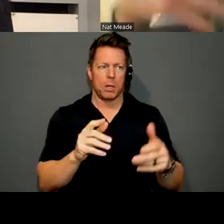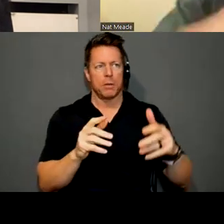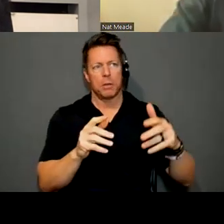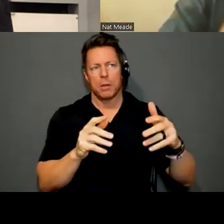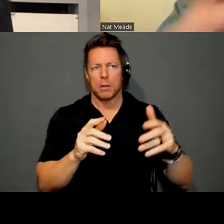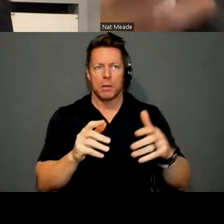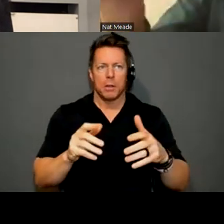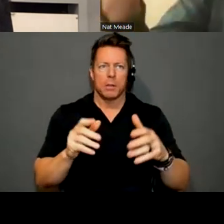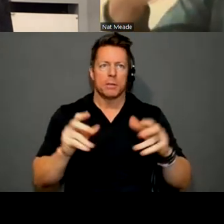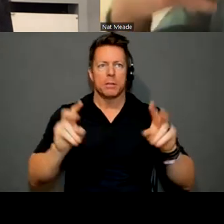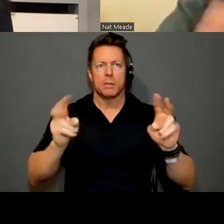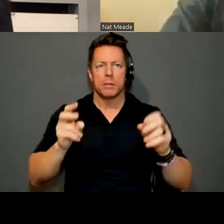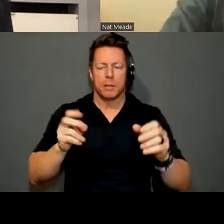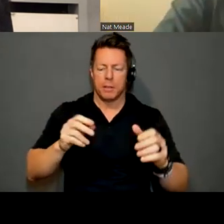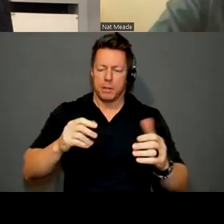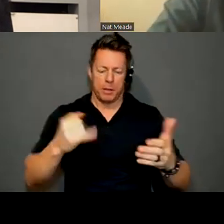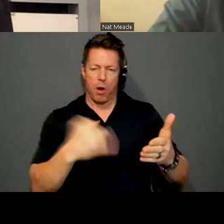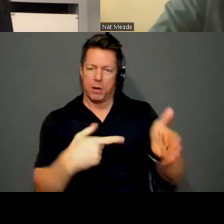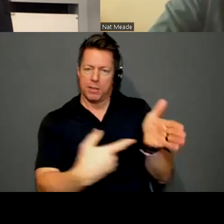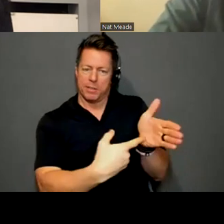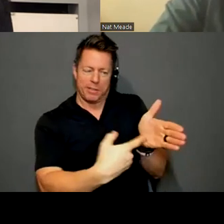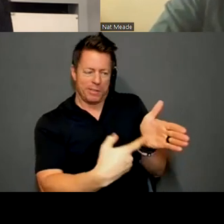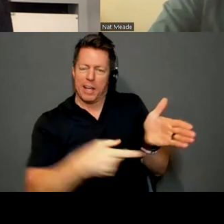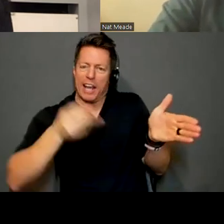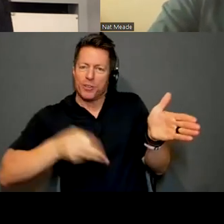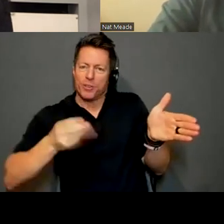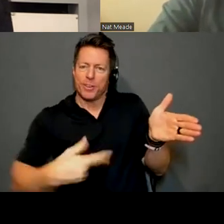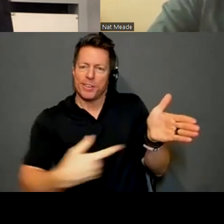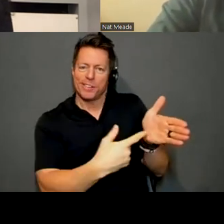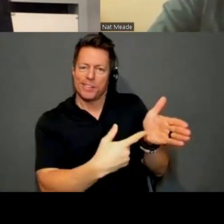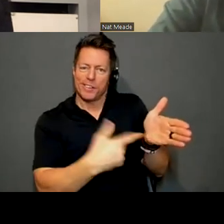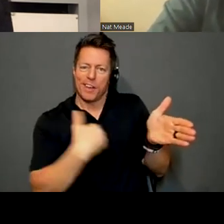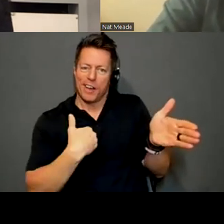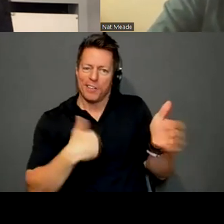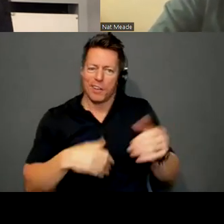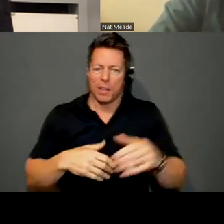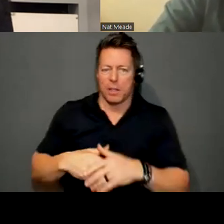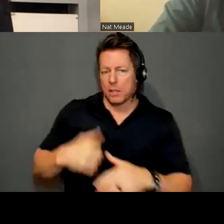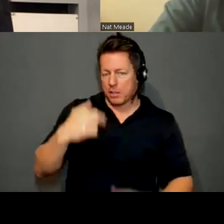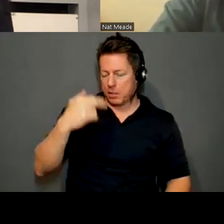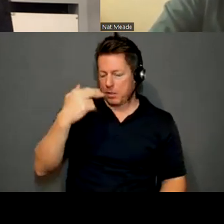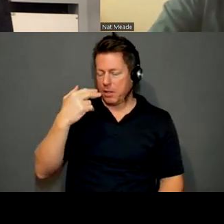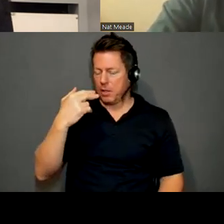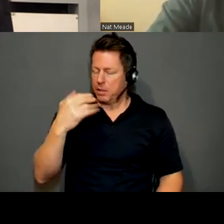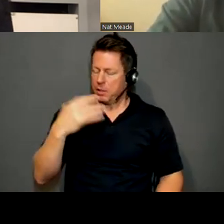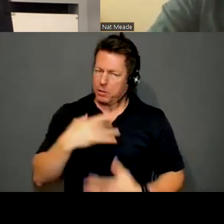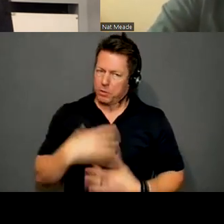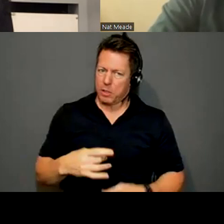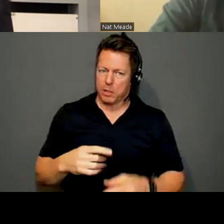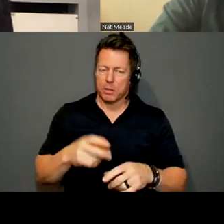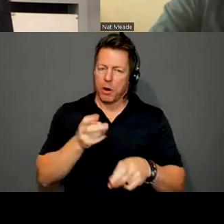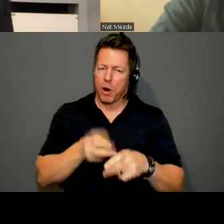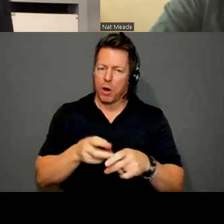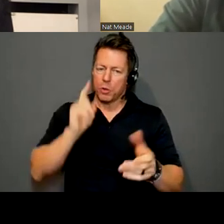of history that the history is very apparent in the work. Cause I kind of go over them and it's so funny cause it's not, it's very hard to see in